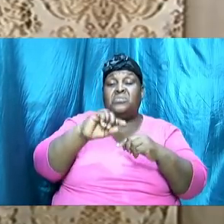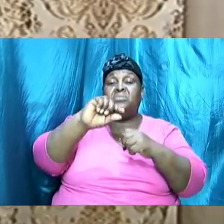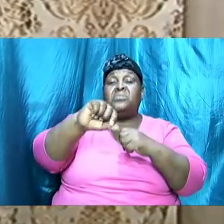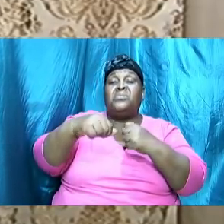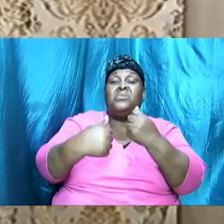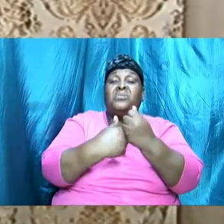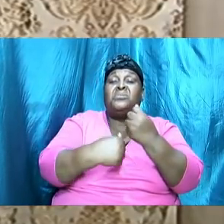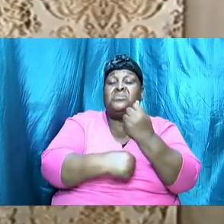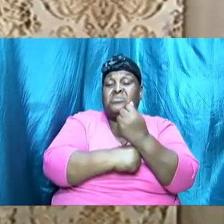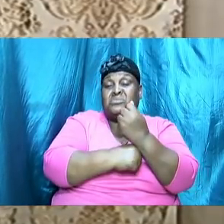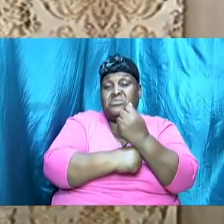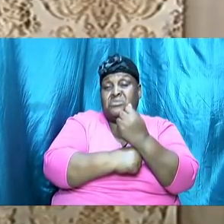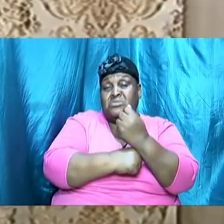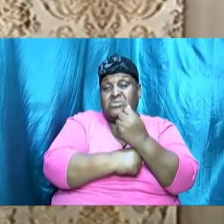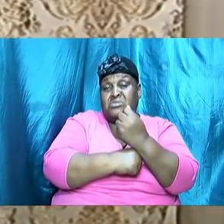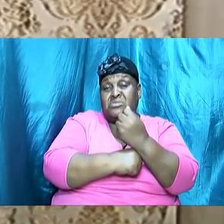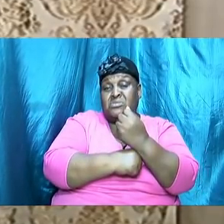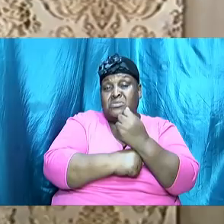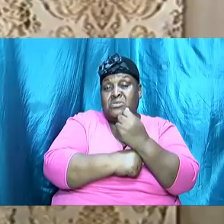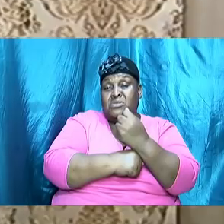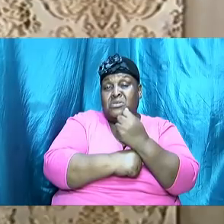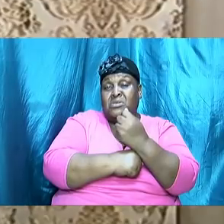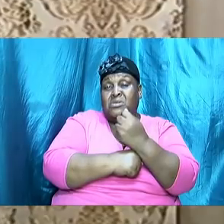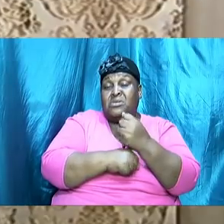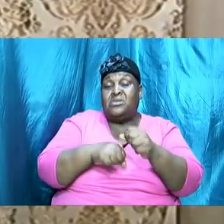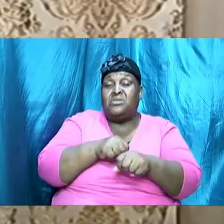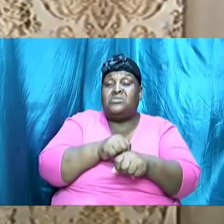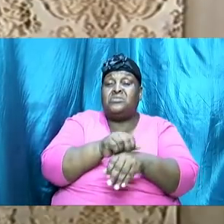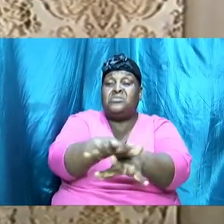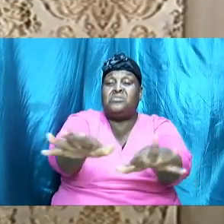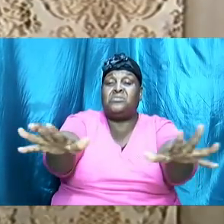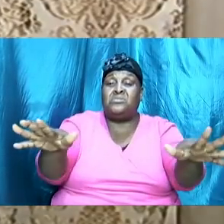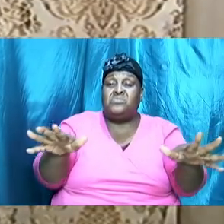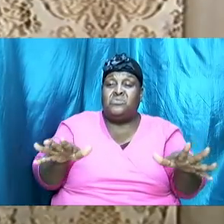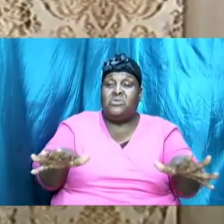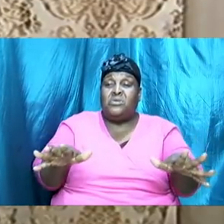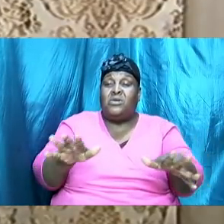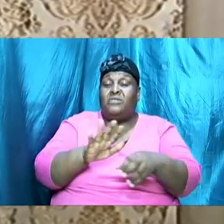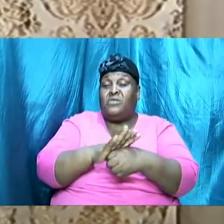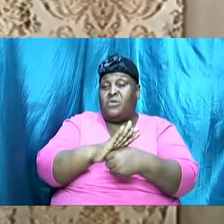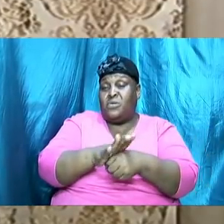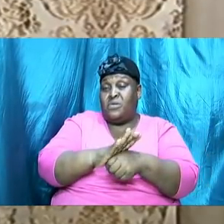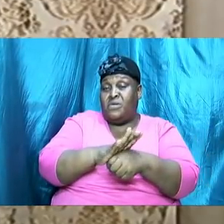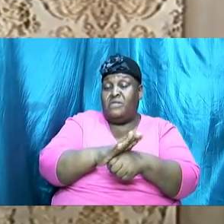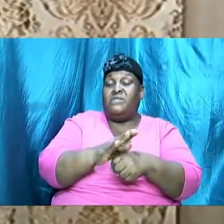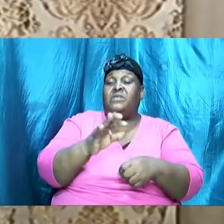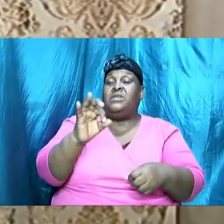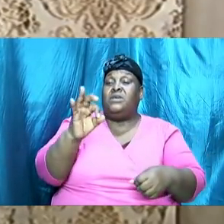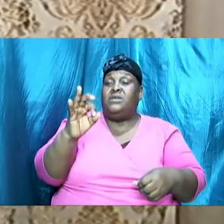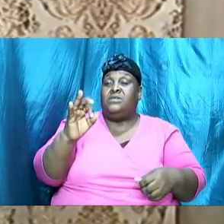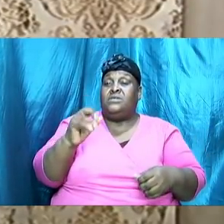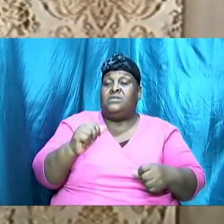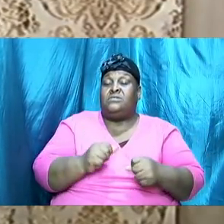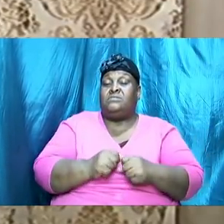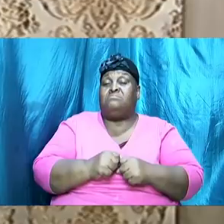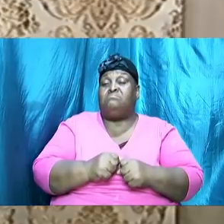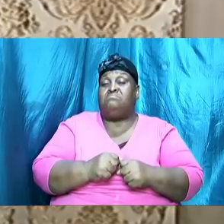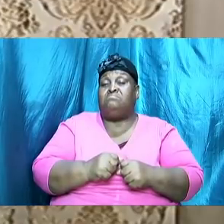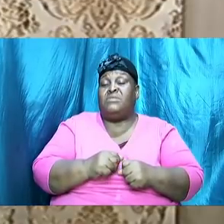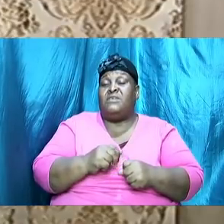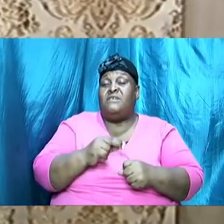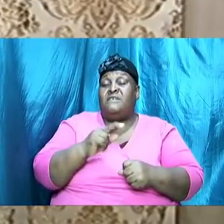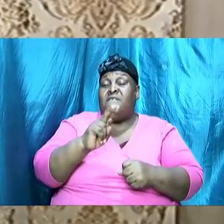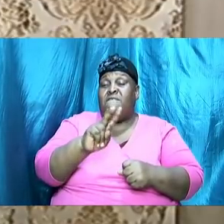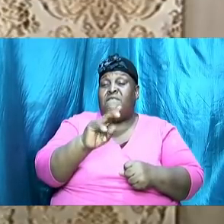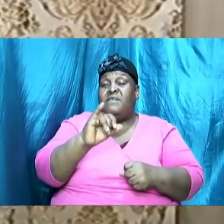curtailing the spread of the COVID-19 virus and as a result